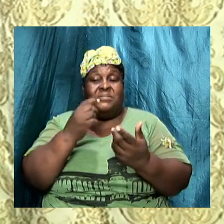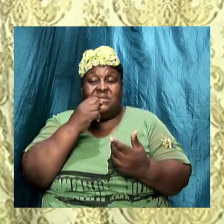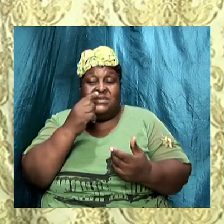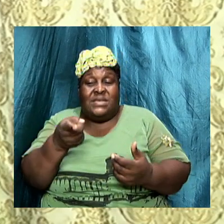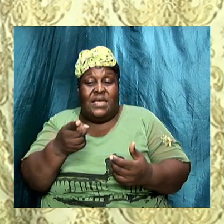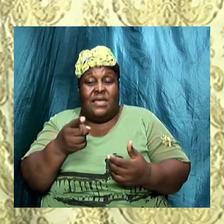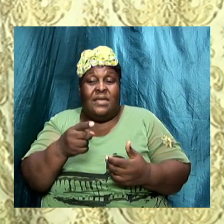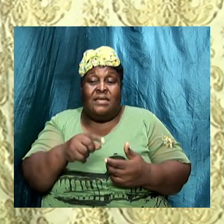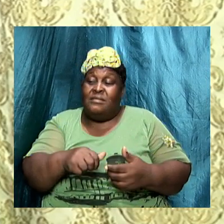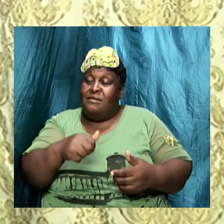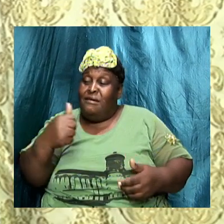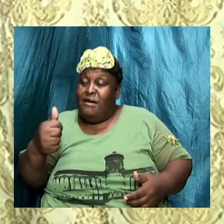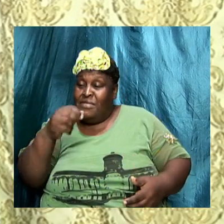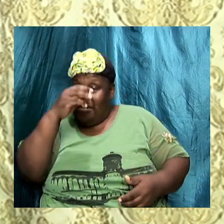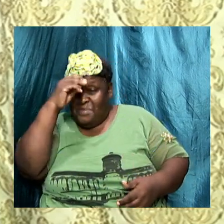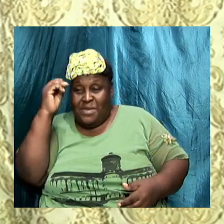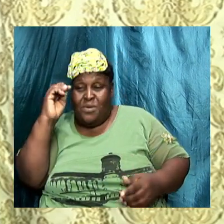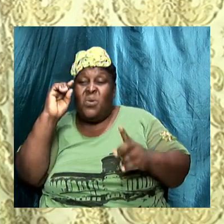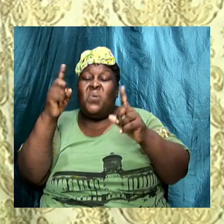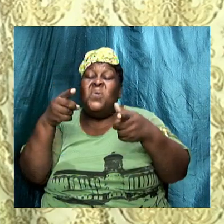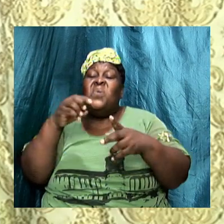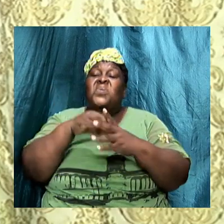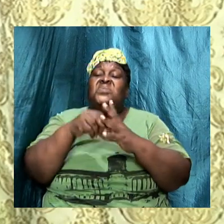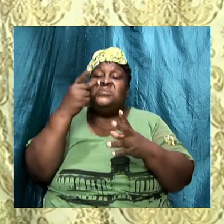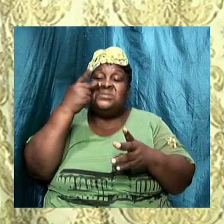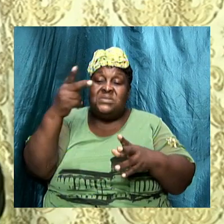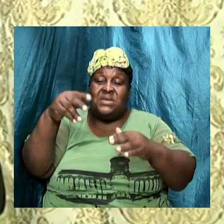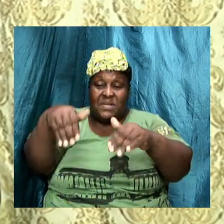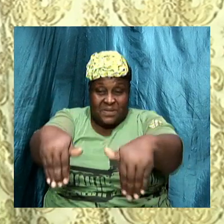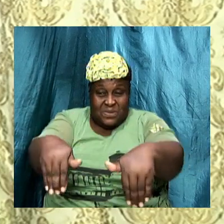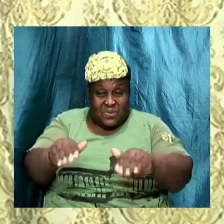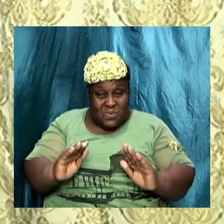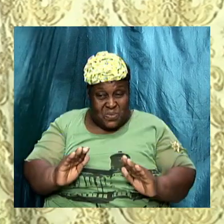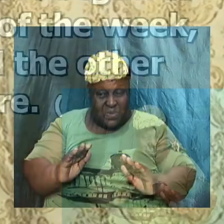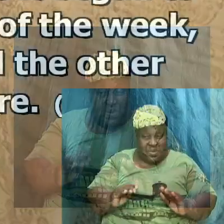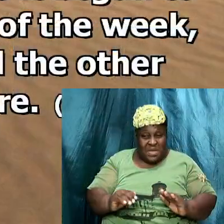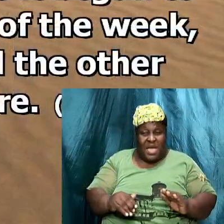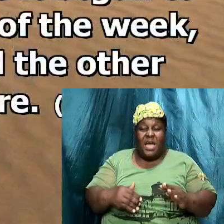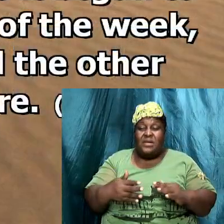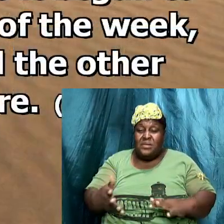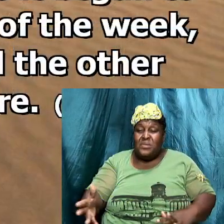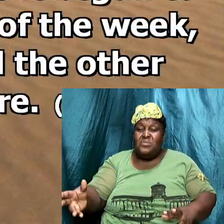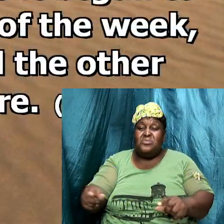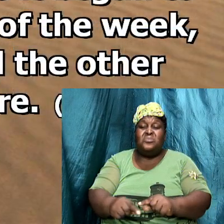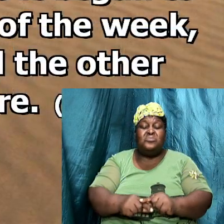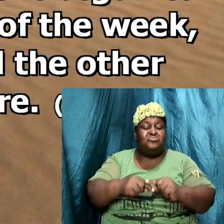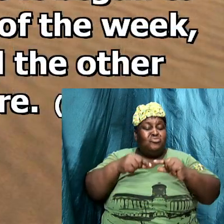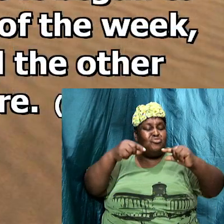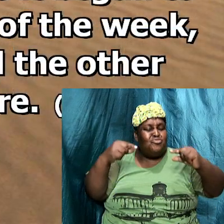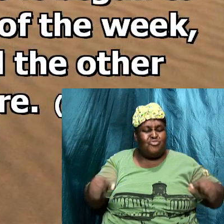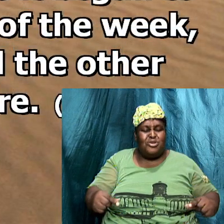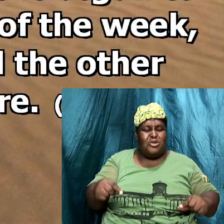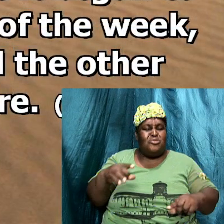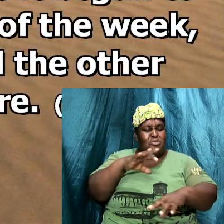and the other Mary went to see the tomb and behold there was a great earthquake